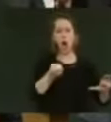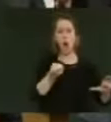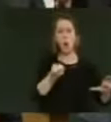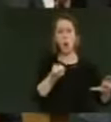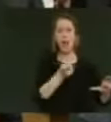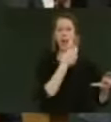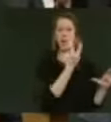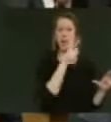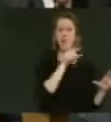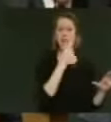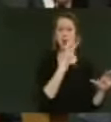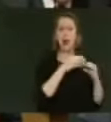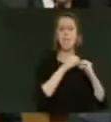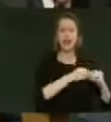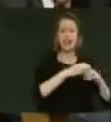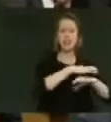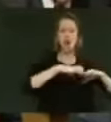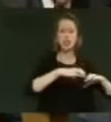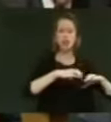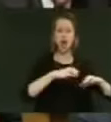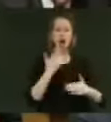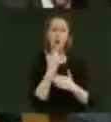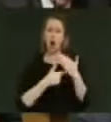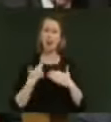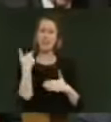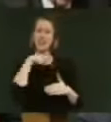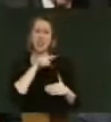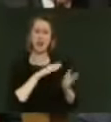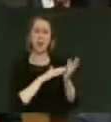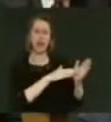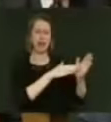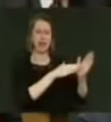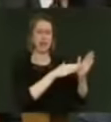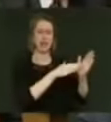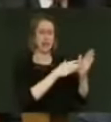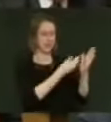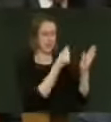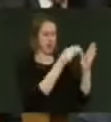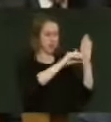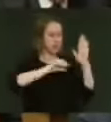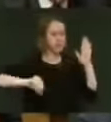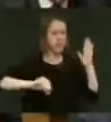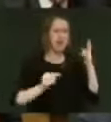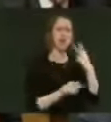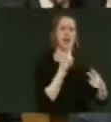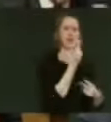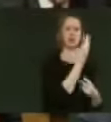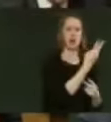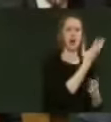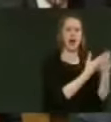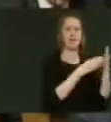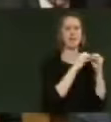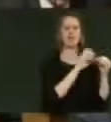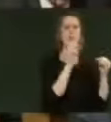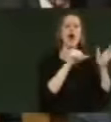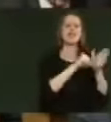billion. Only $700 million of that is principal. The other $2.5 billion is interest